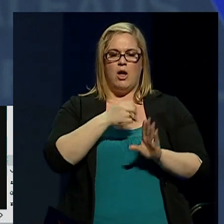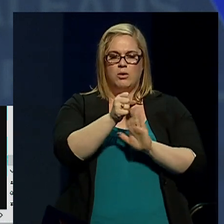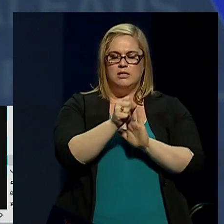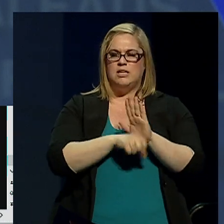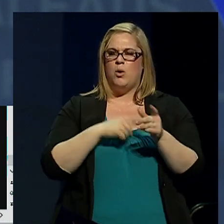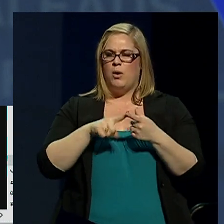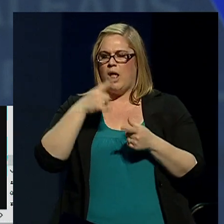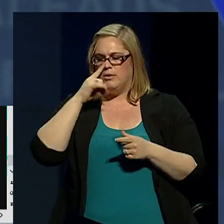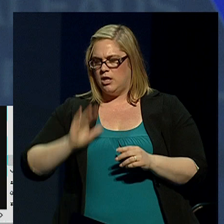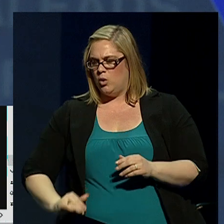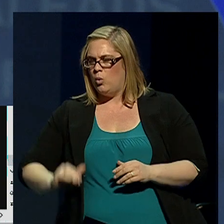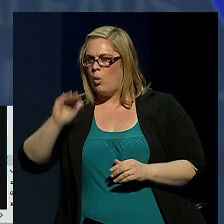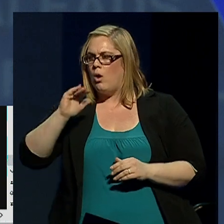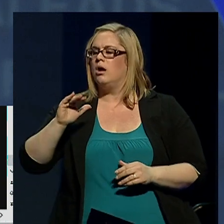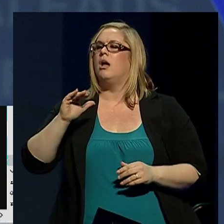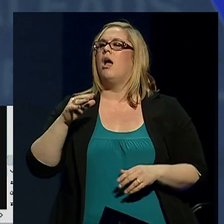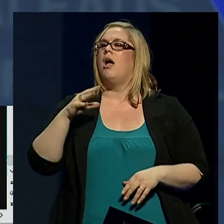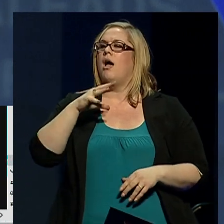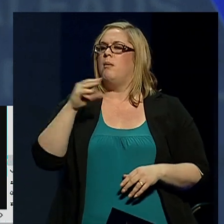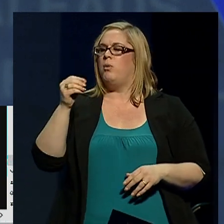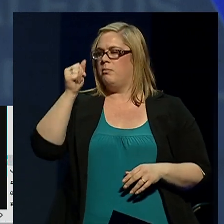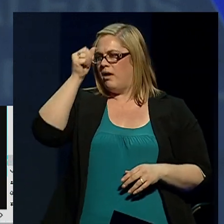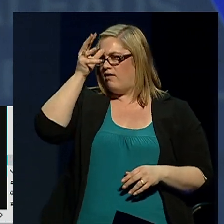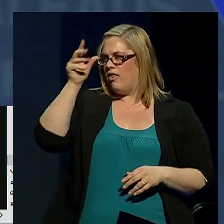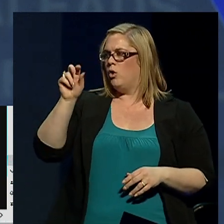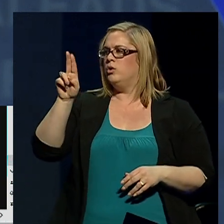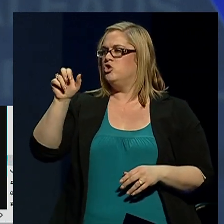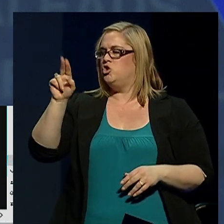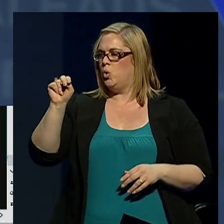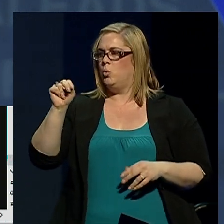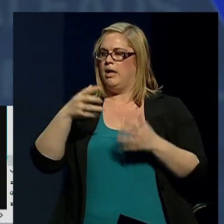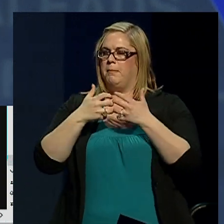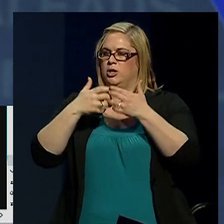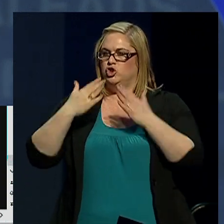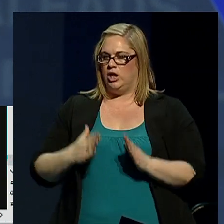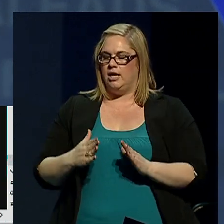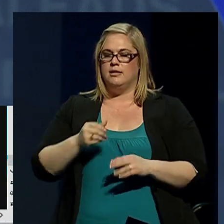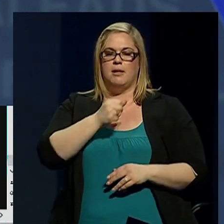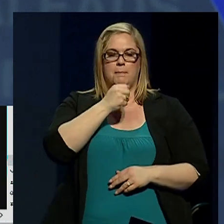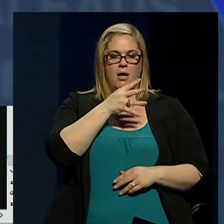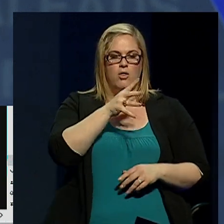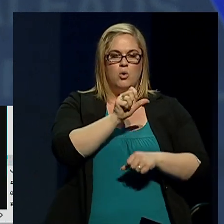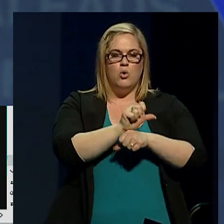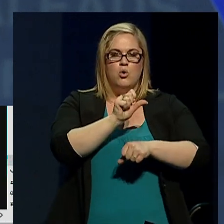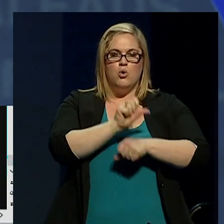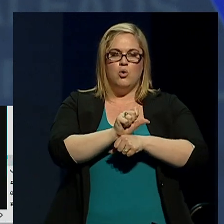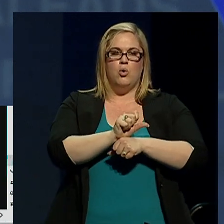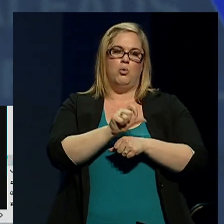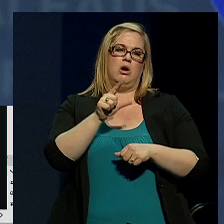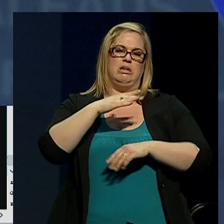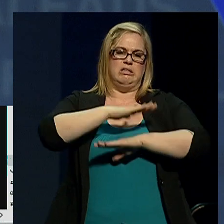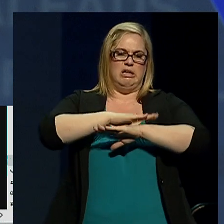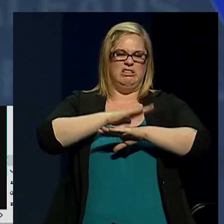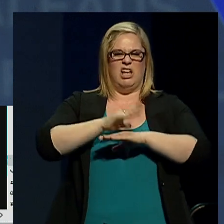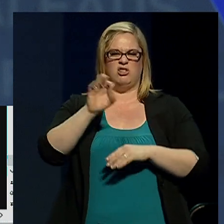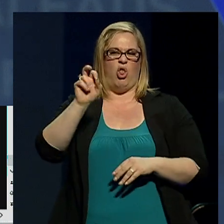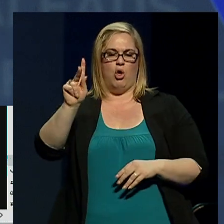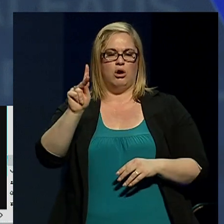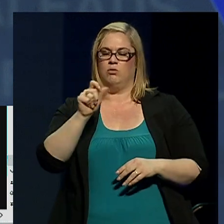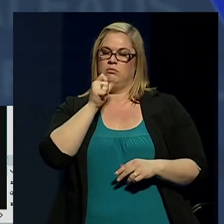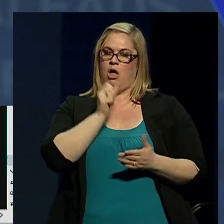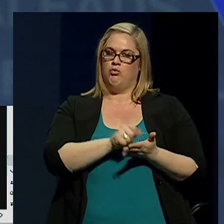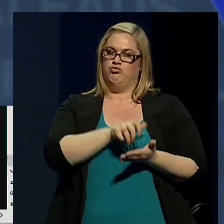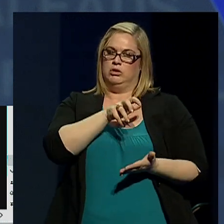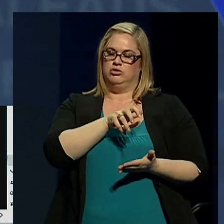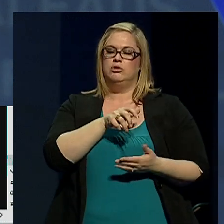a kid growing up in San Carlos with a dad who was a union machinist and a mom who worked as a dress clerk, we were not rich.